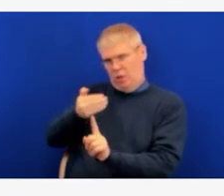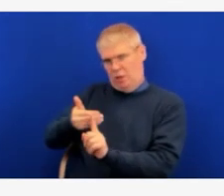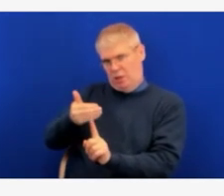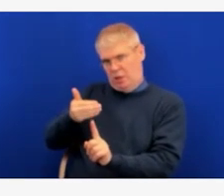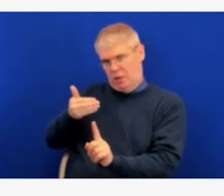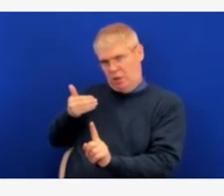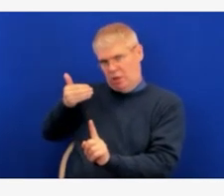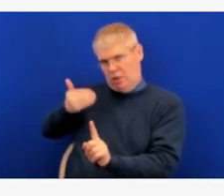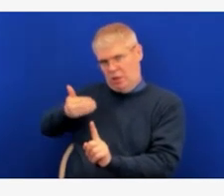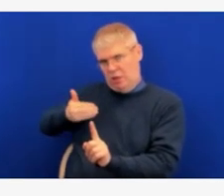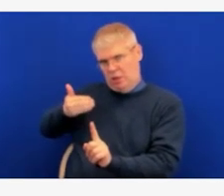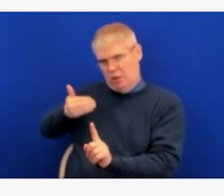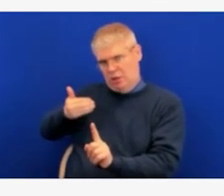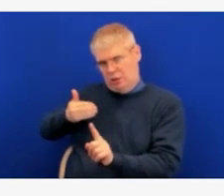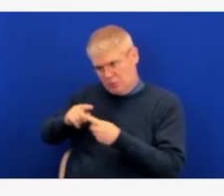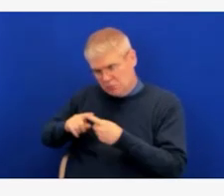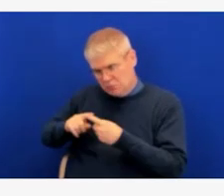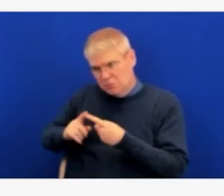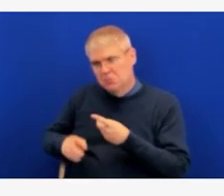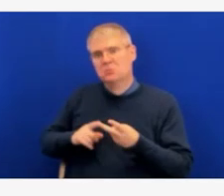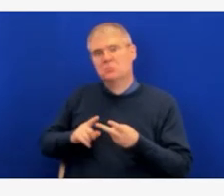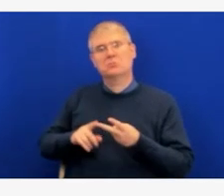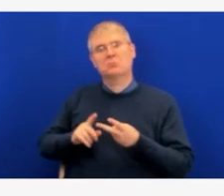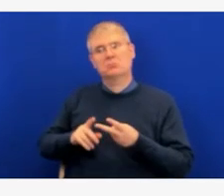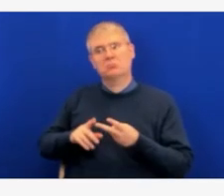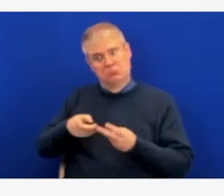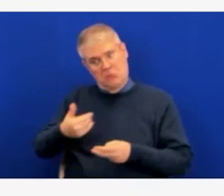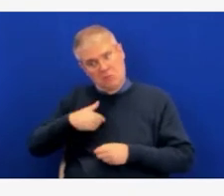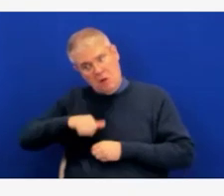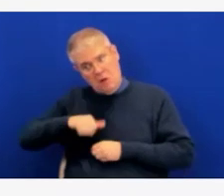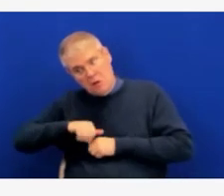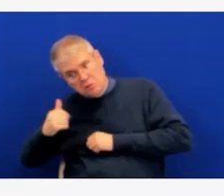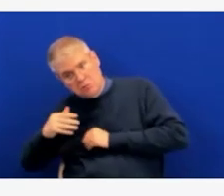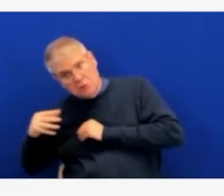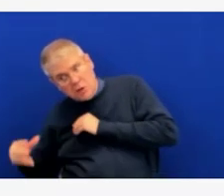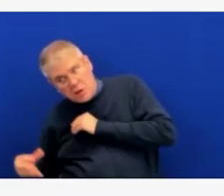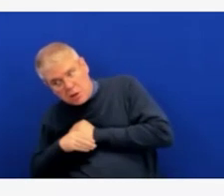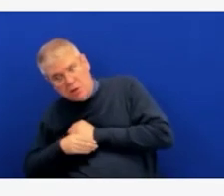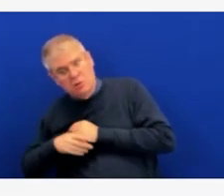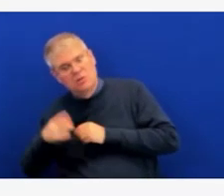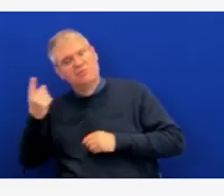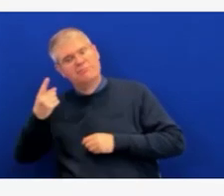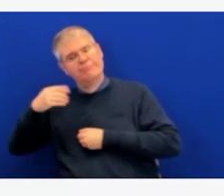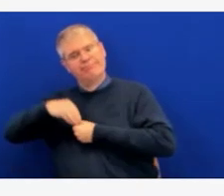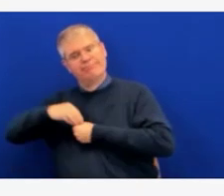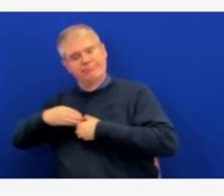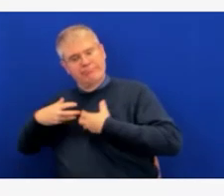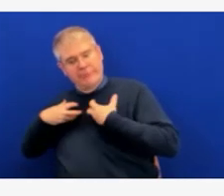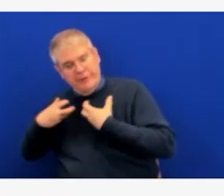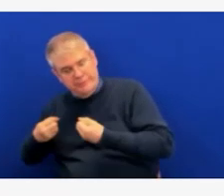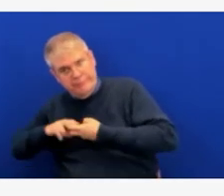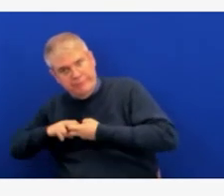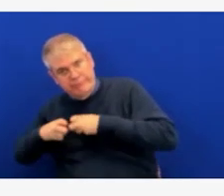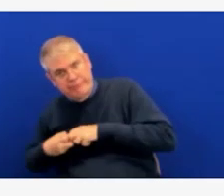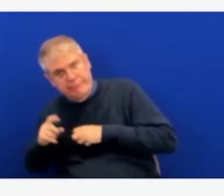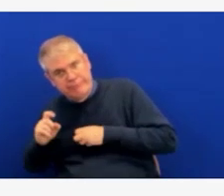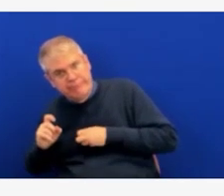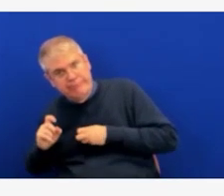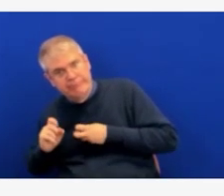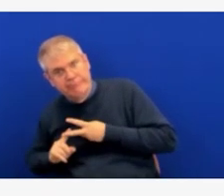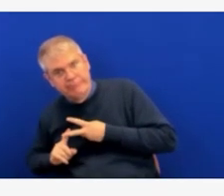longer? We have to look at a lot of different things other than sort of these binary infected, not infected, vaccinated, not